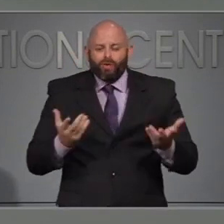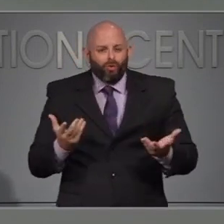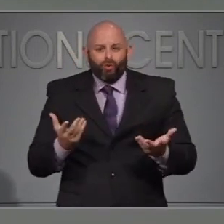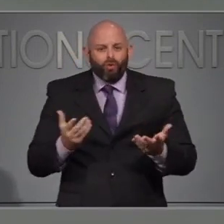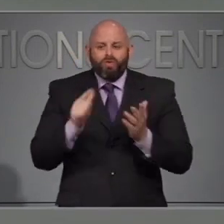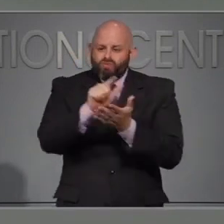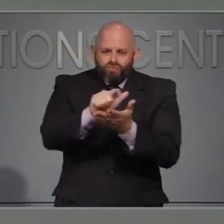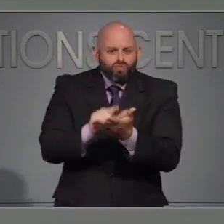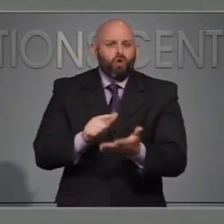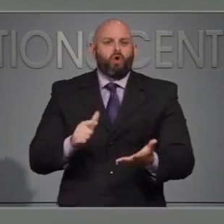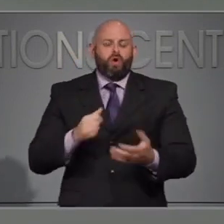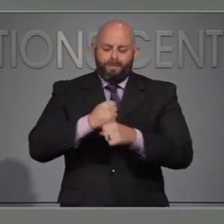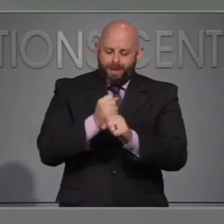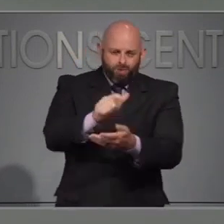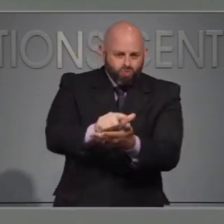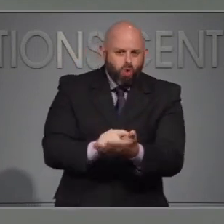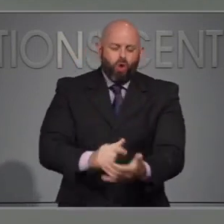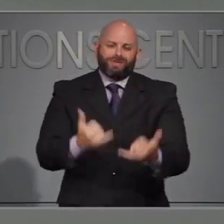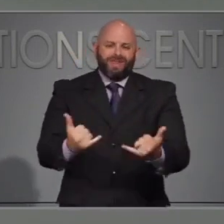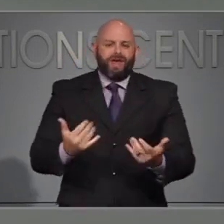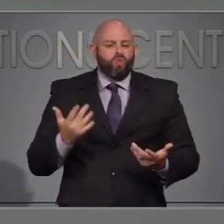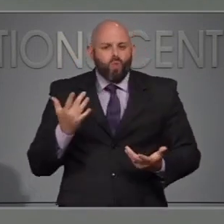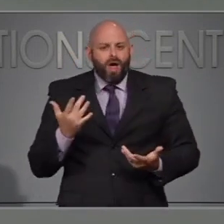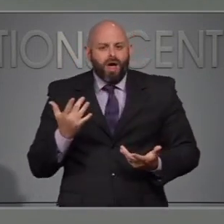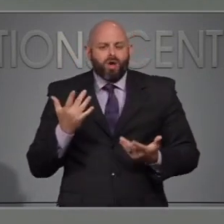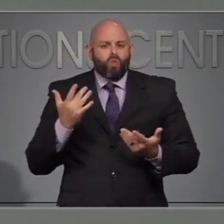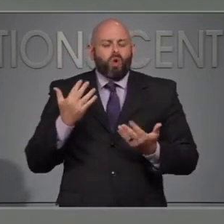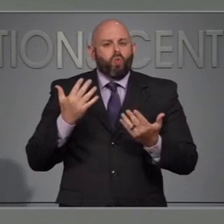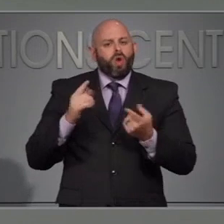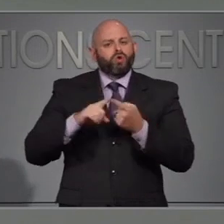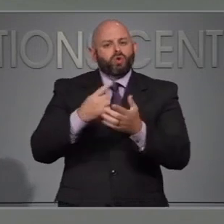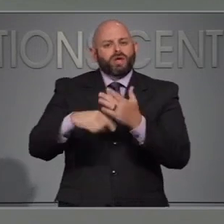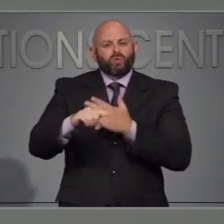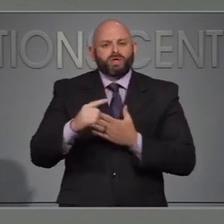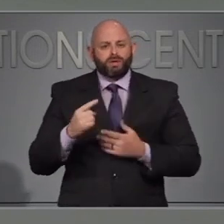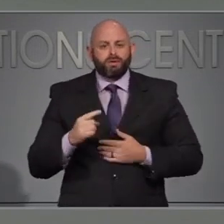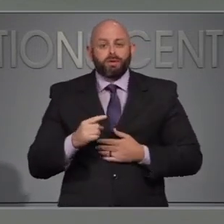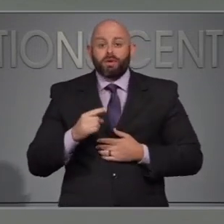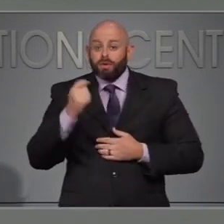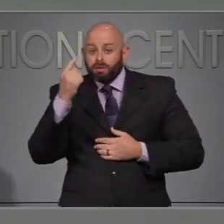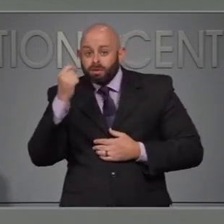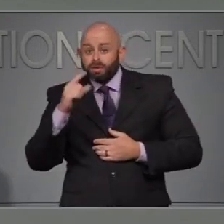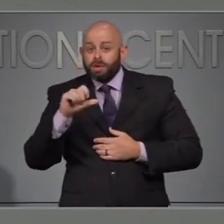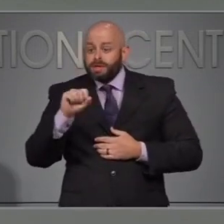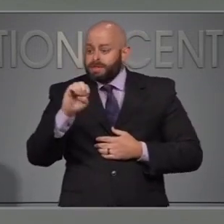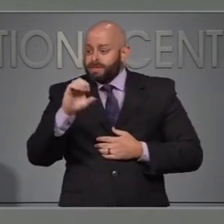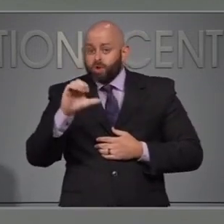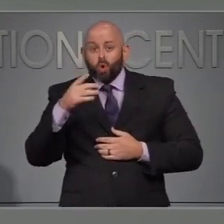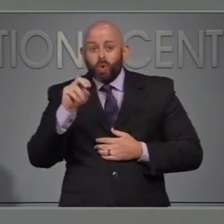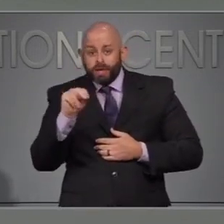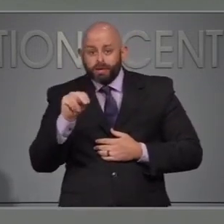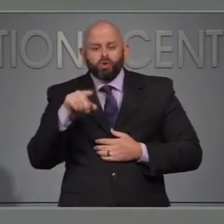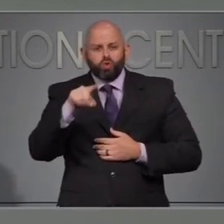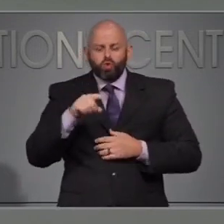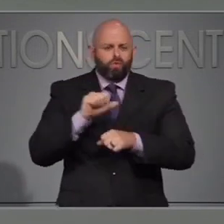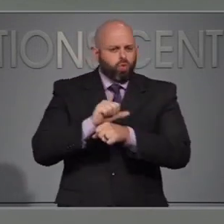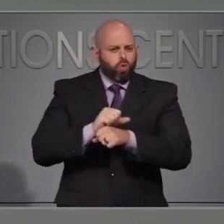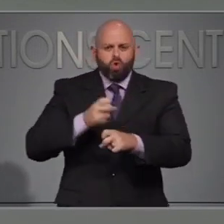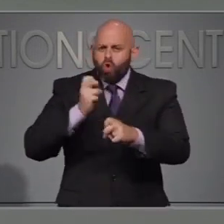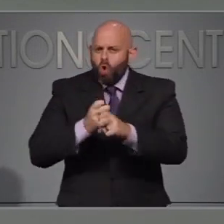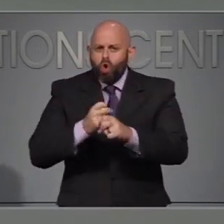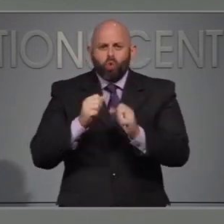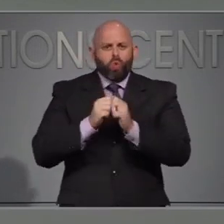today? Why wait till next week? And for Dr. Cohen, you and your staff have worked very hard on the math, numbers, percentages, graphs.